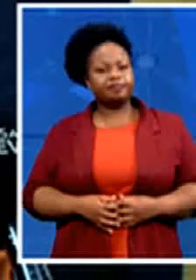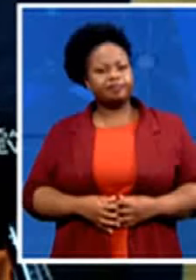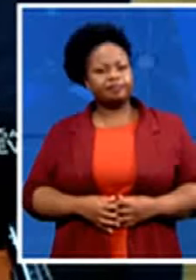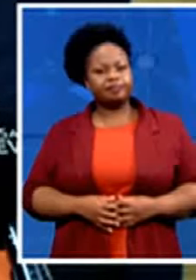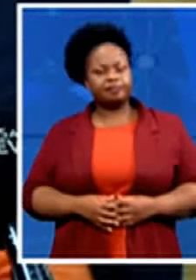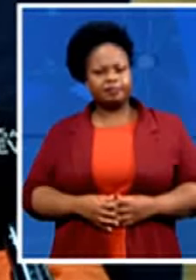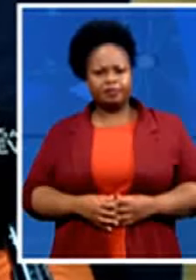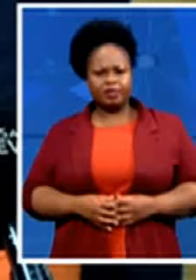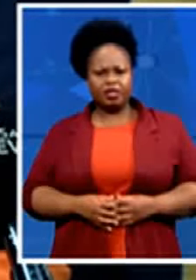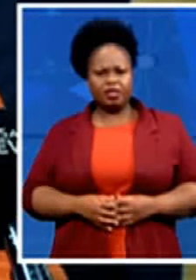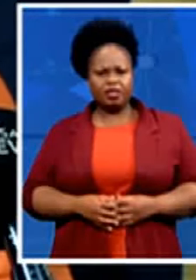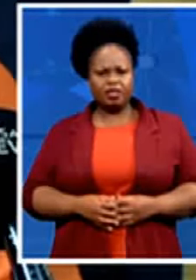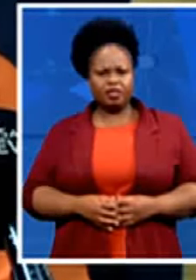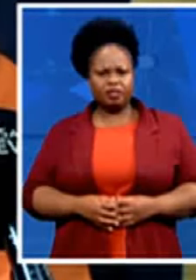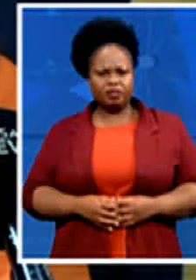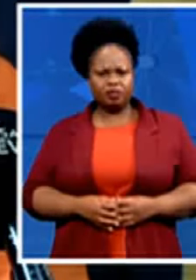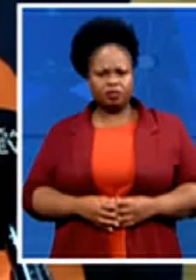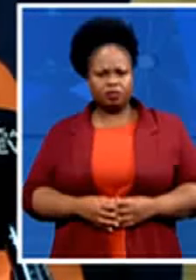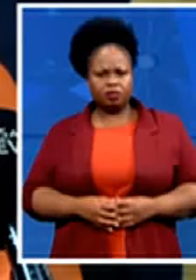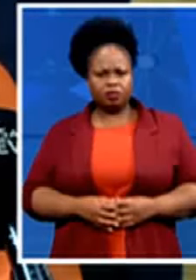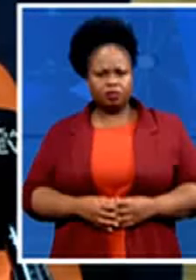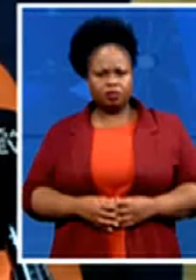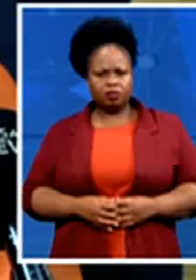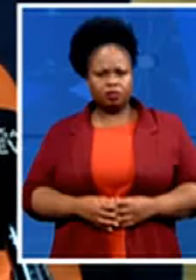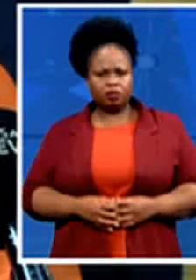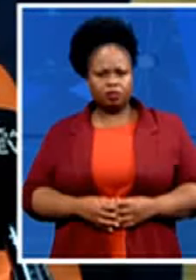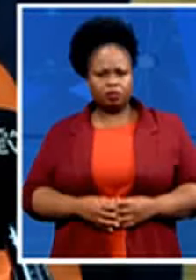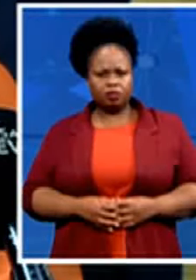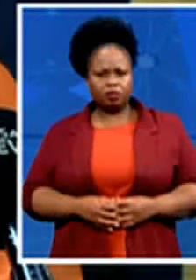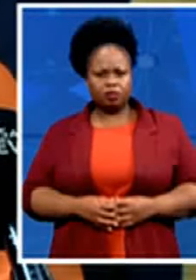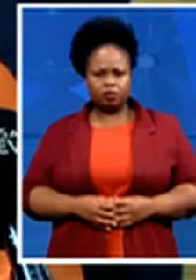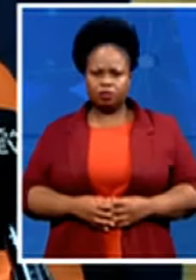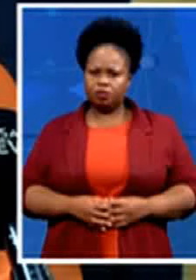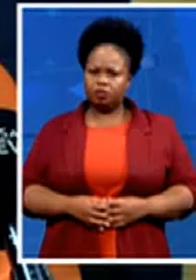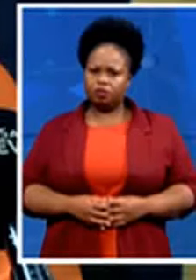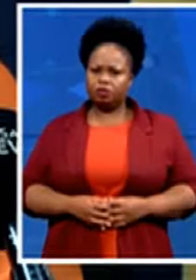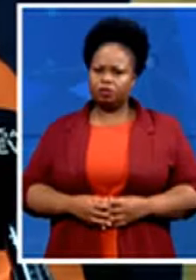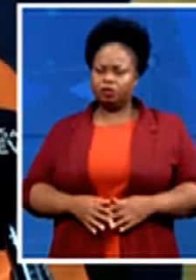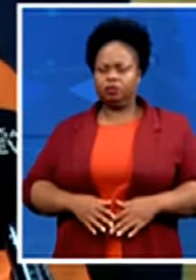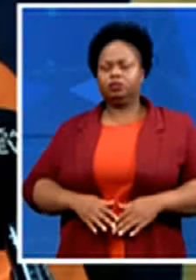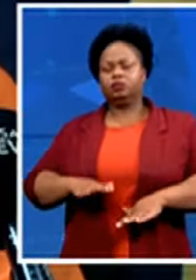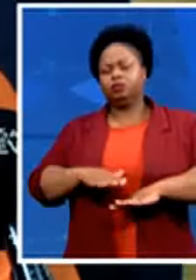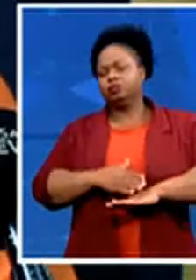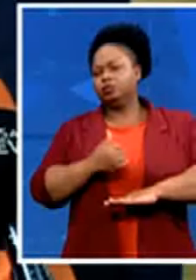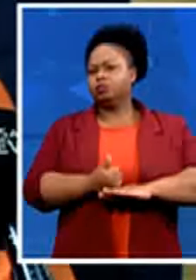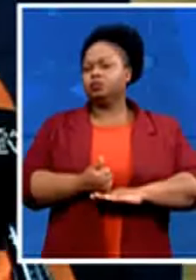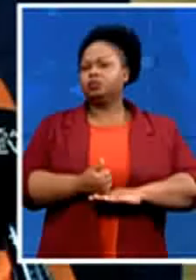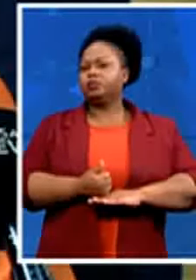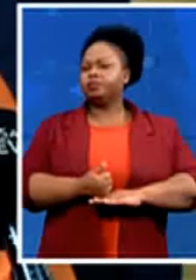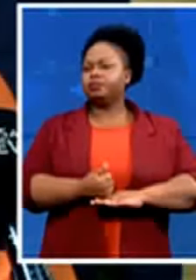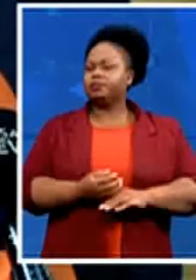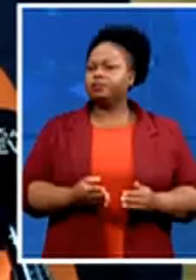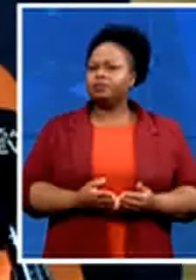laid a foundation for a democratic and open society in which government is based on the will of the